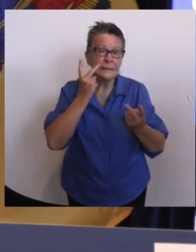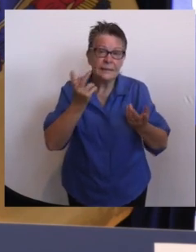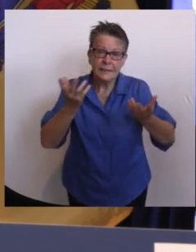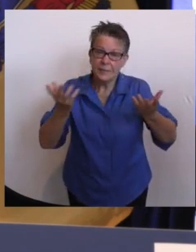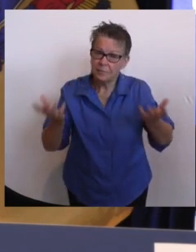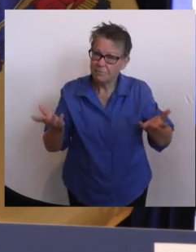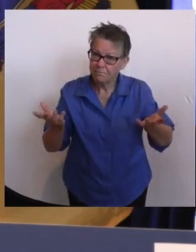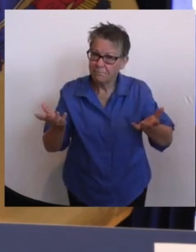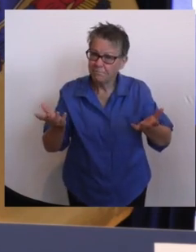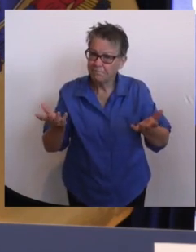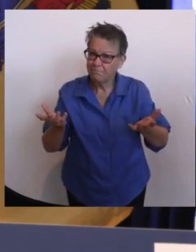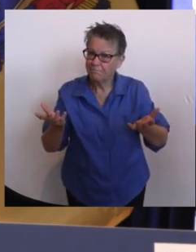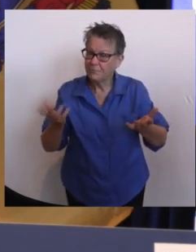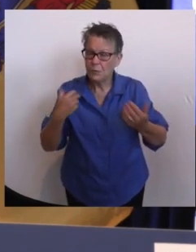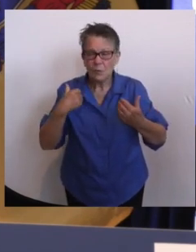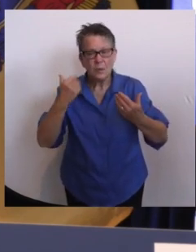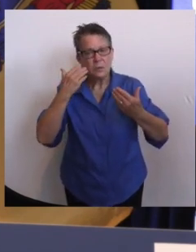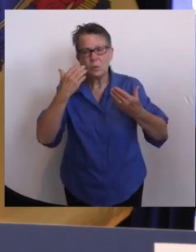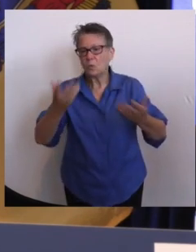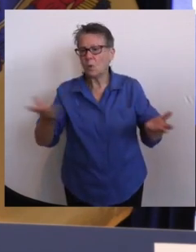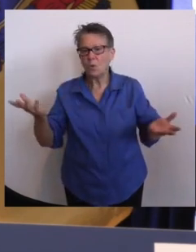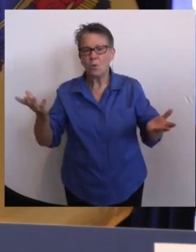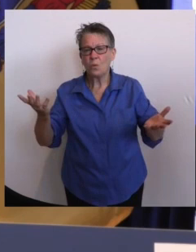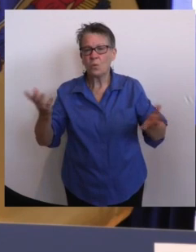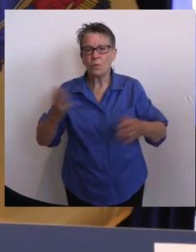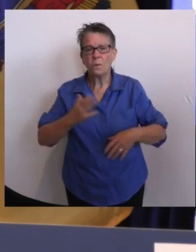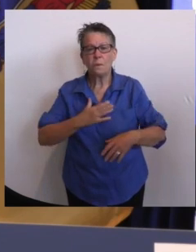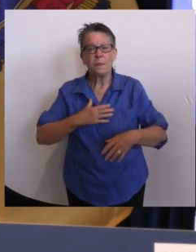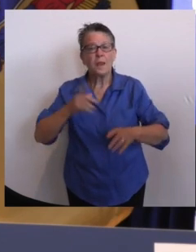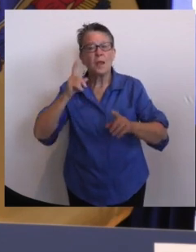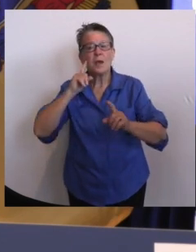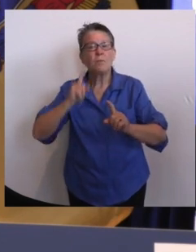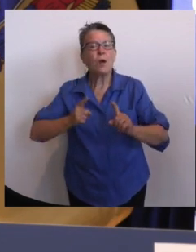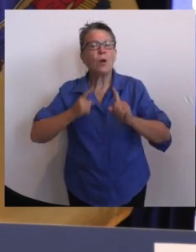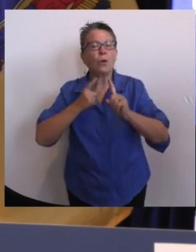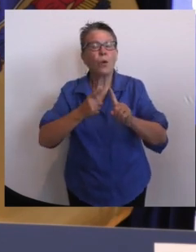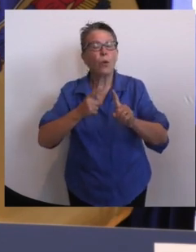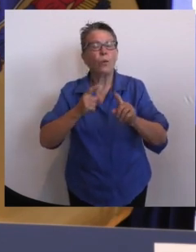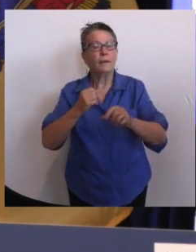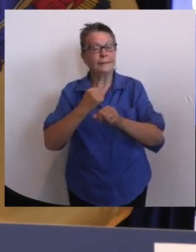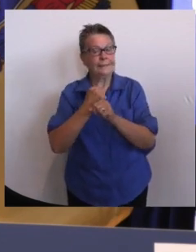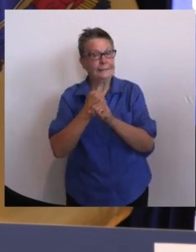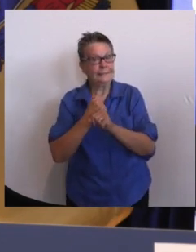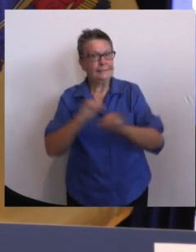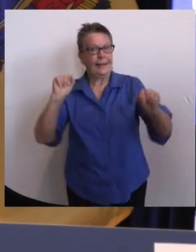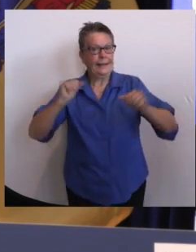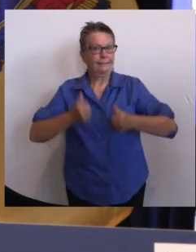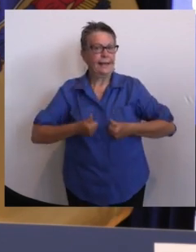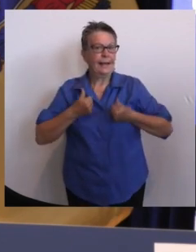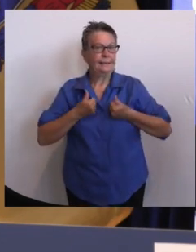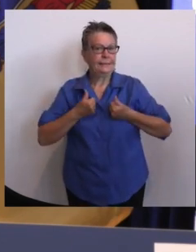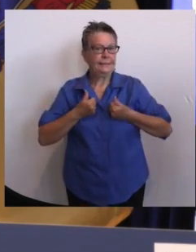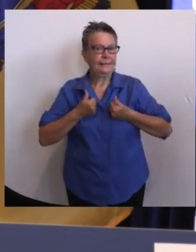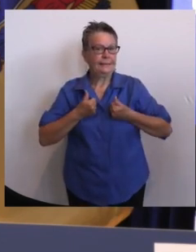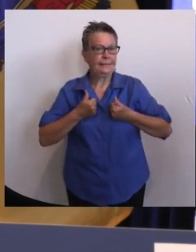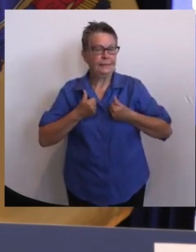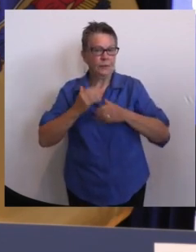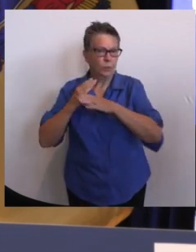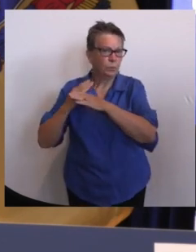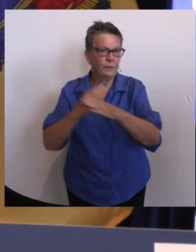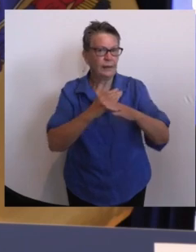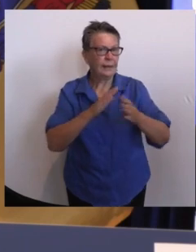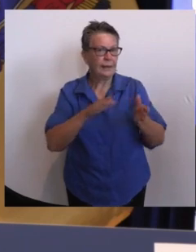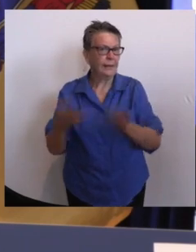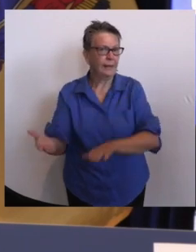goal, my personal goal is always to save the most possible life. And I would hope to do better even than we've done with